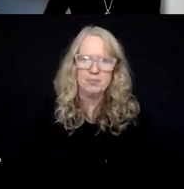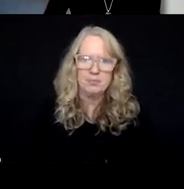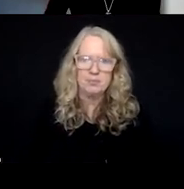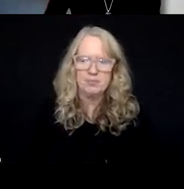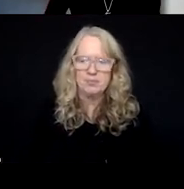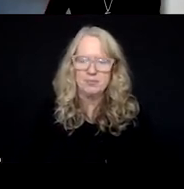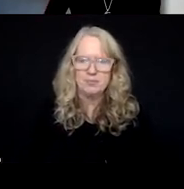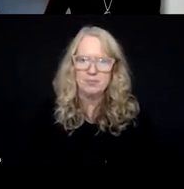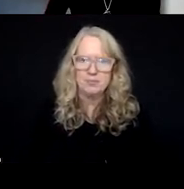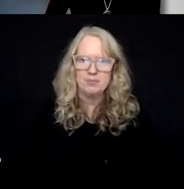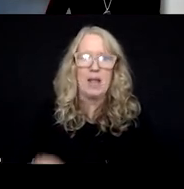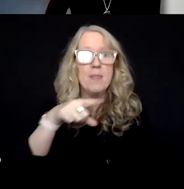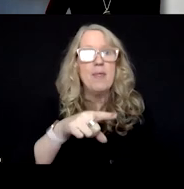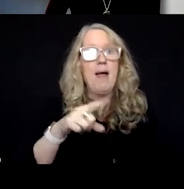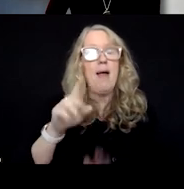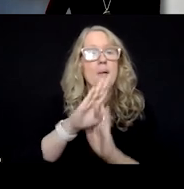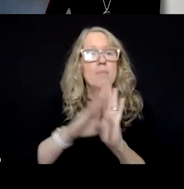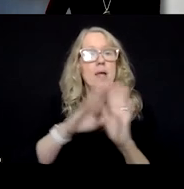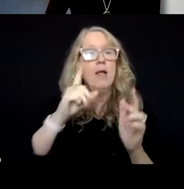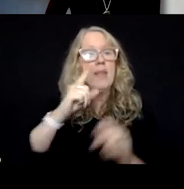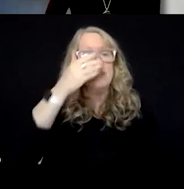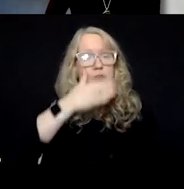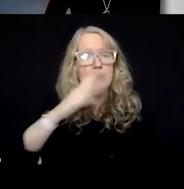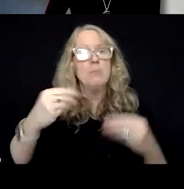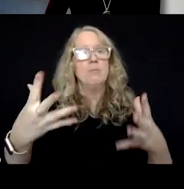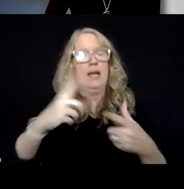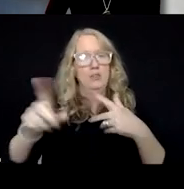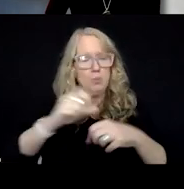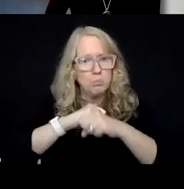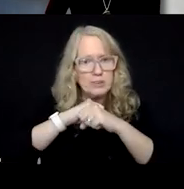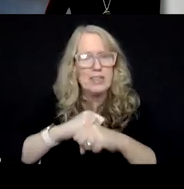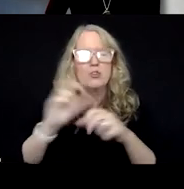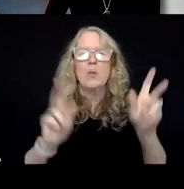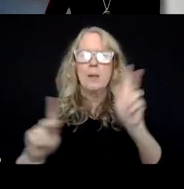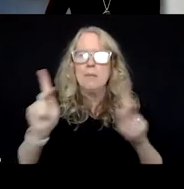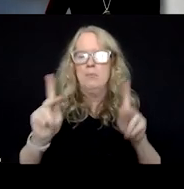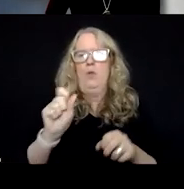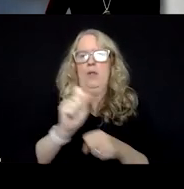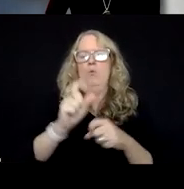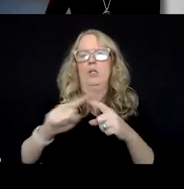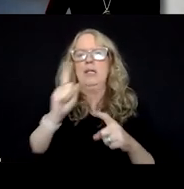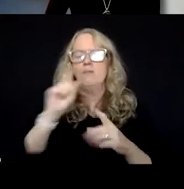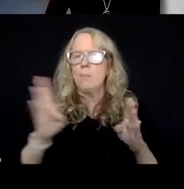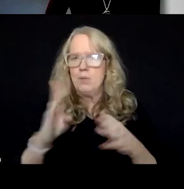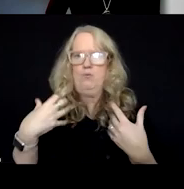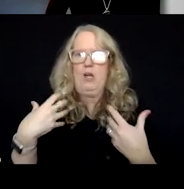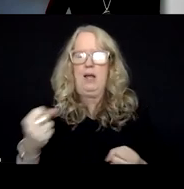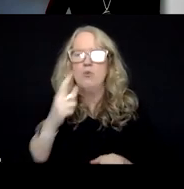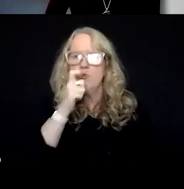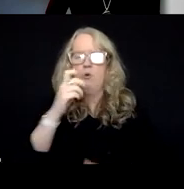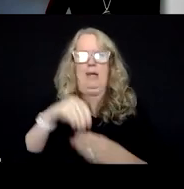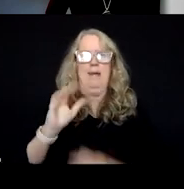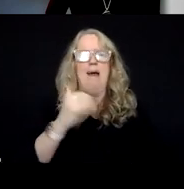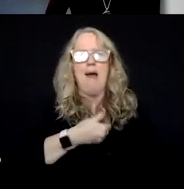The bill in front of you is really about providing protections and tools for people working in behavior hall to help those in need in our community.